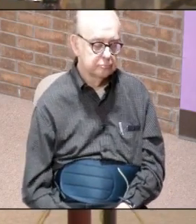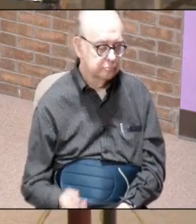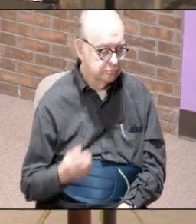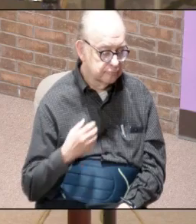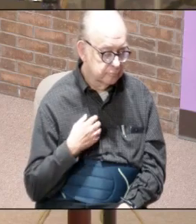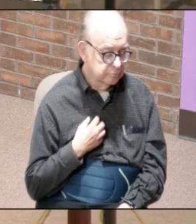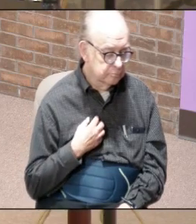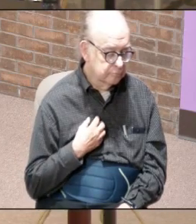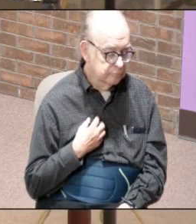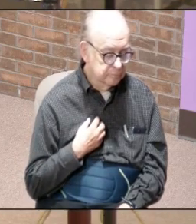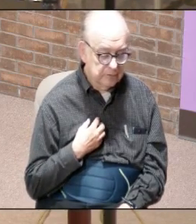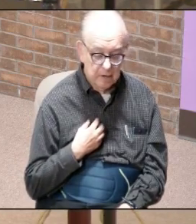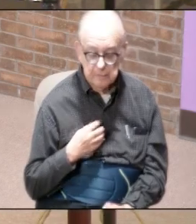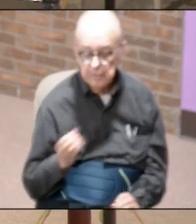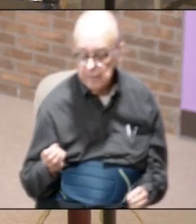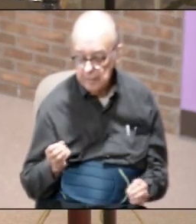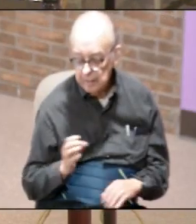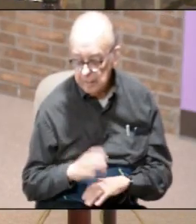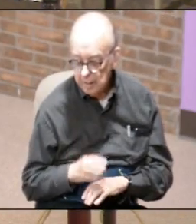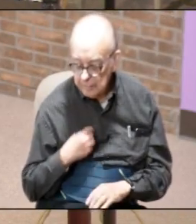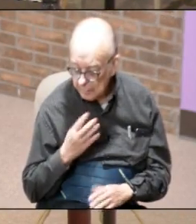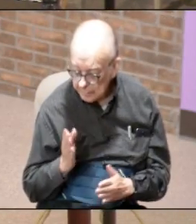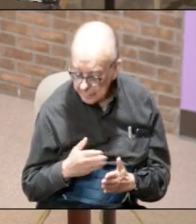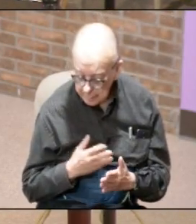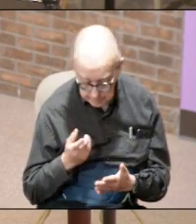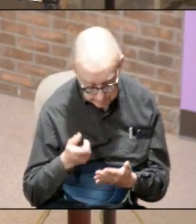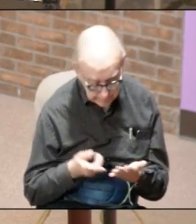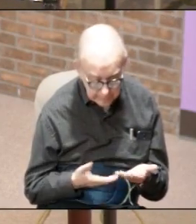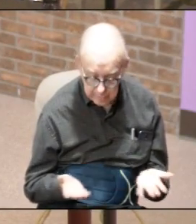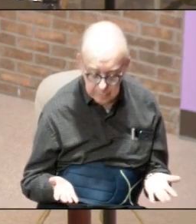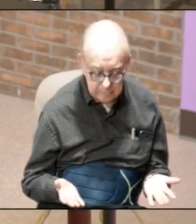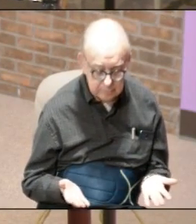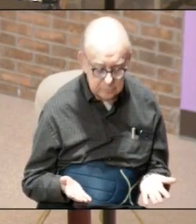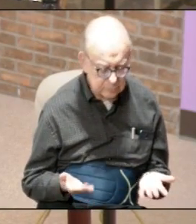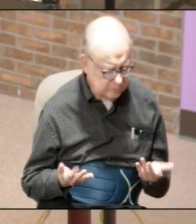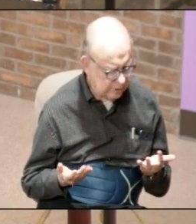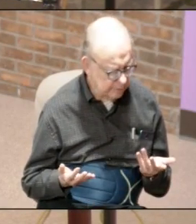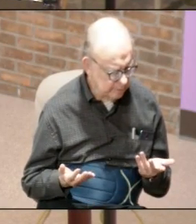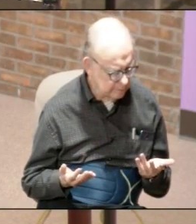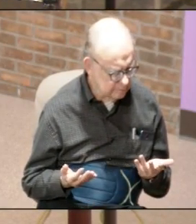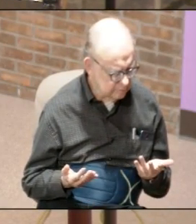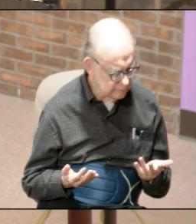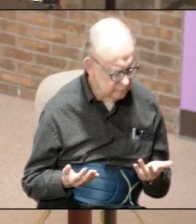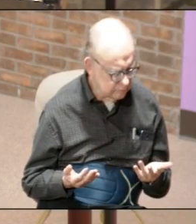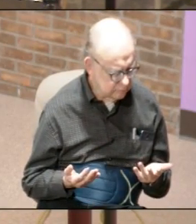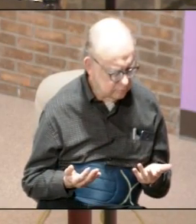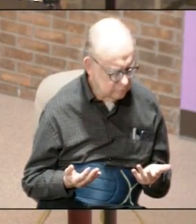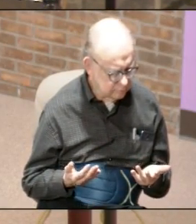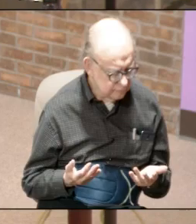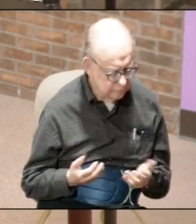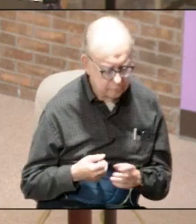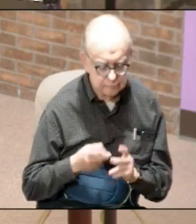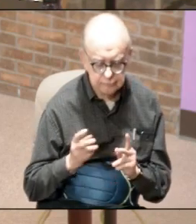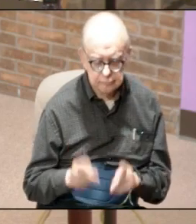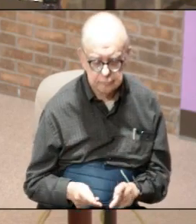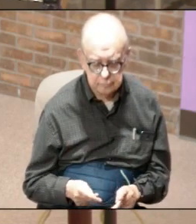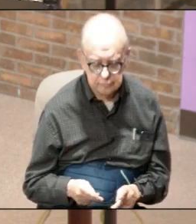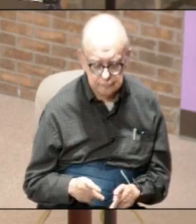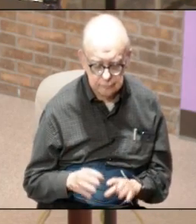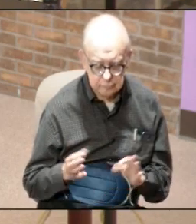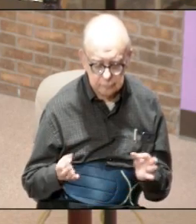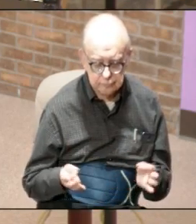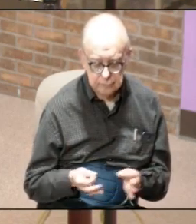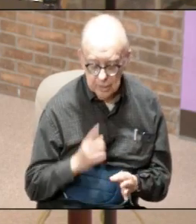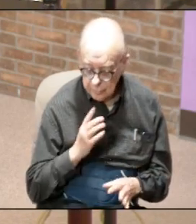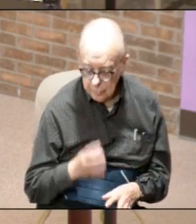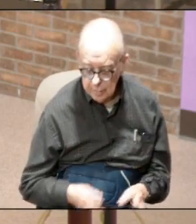I'm nothing in the church you know I don't sing I don't do this I don't do that hold on a minute everybody in the family